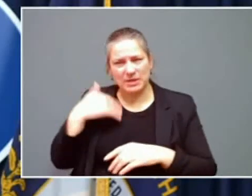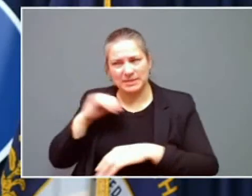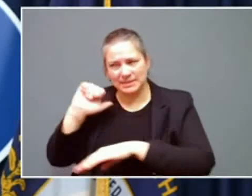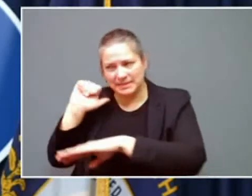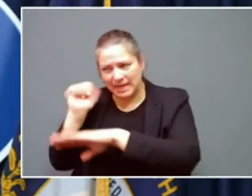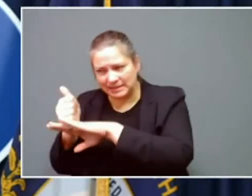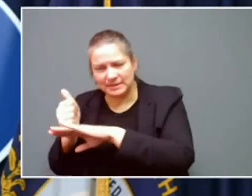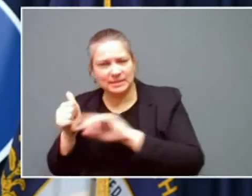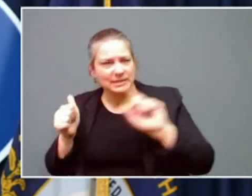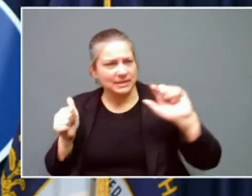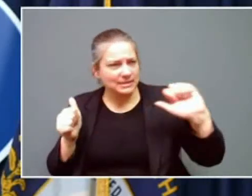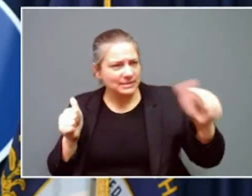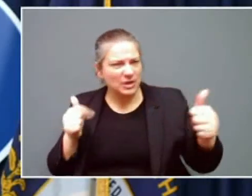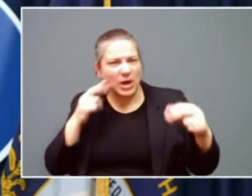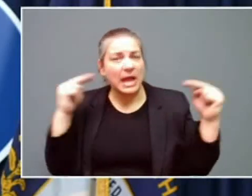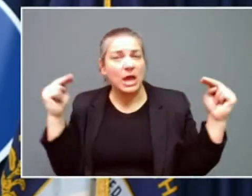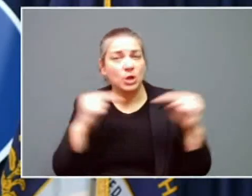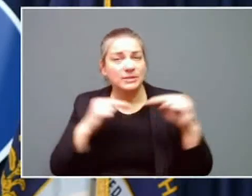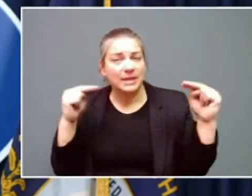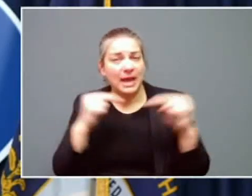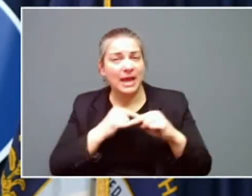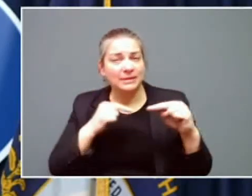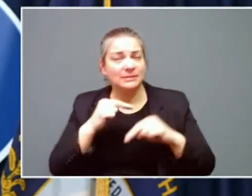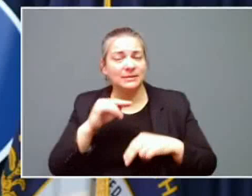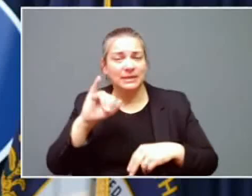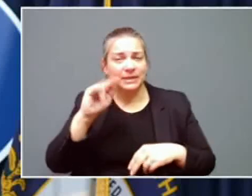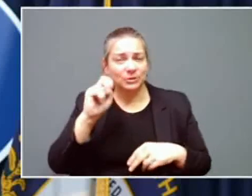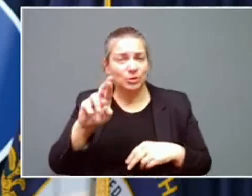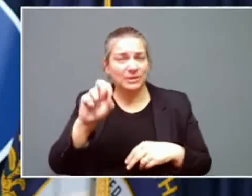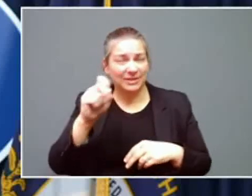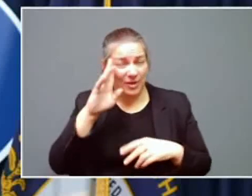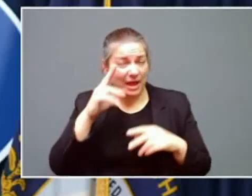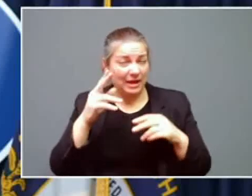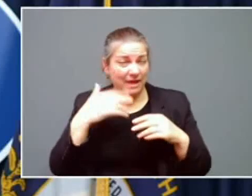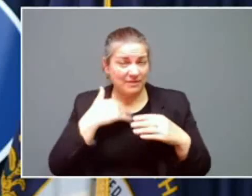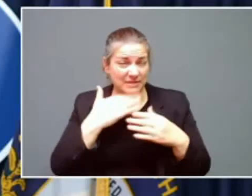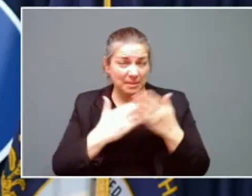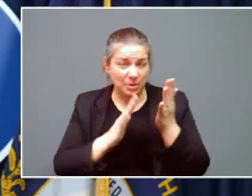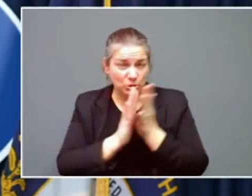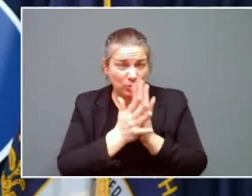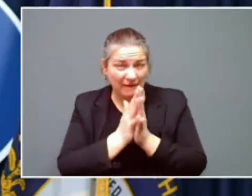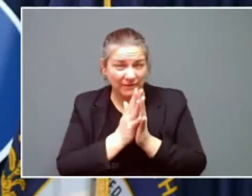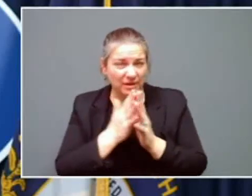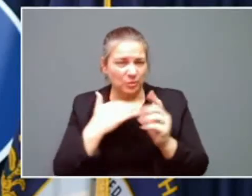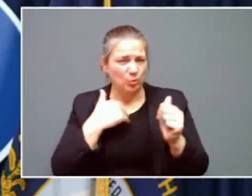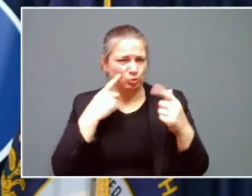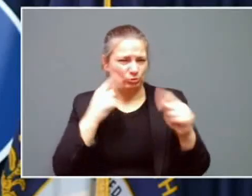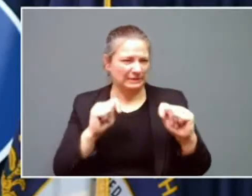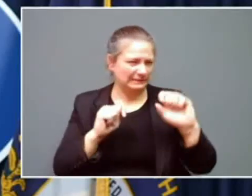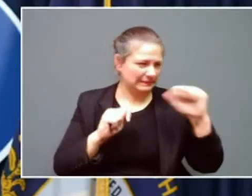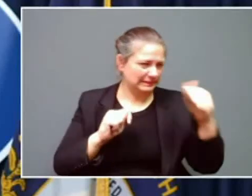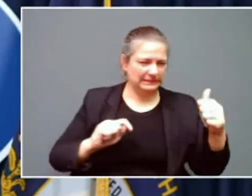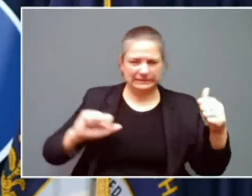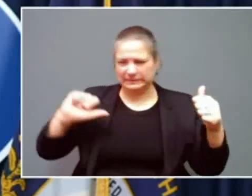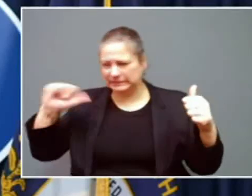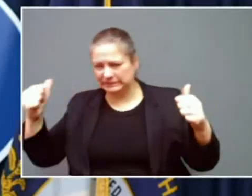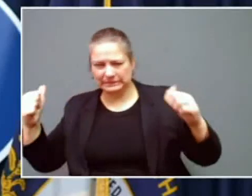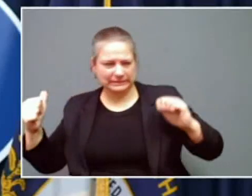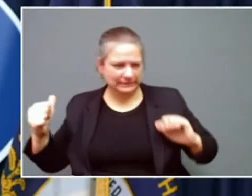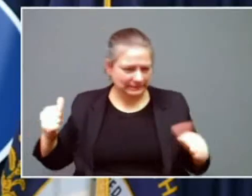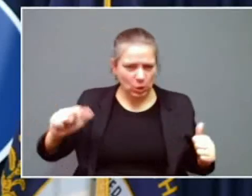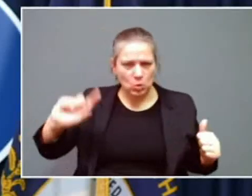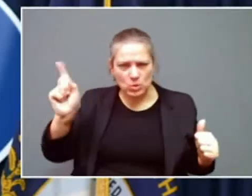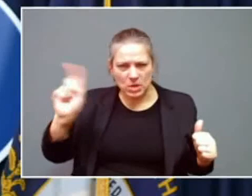interstate locations, some of the areas of high traffic ability, and in particular working with our partners out of the